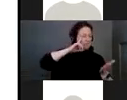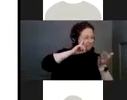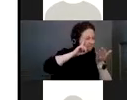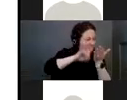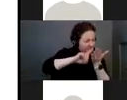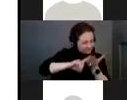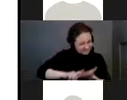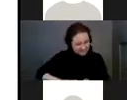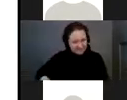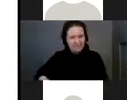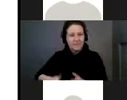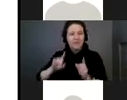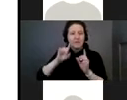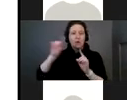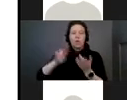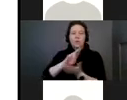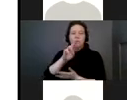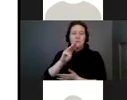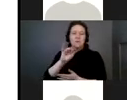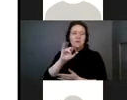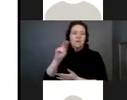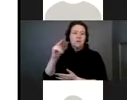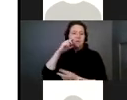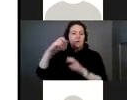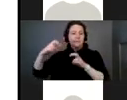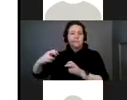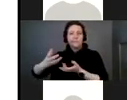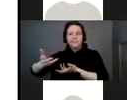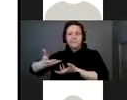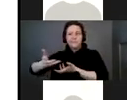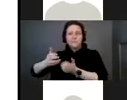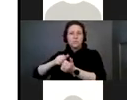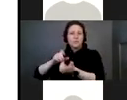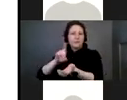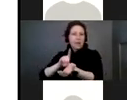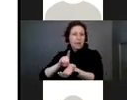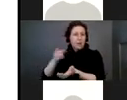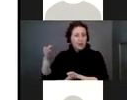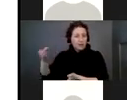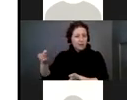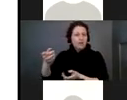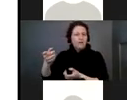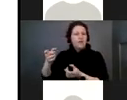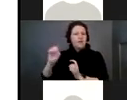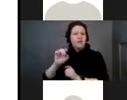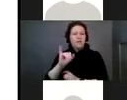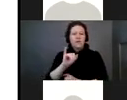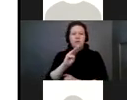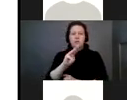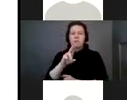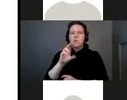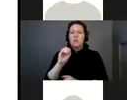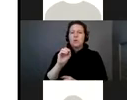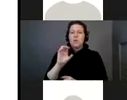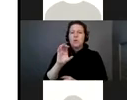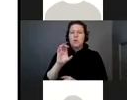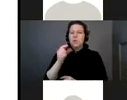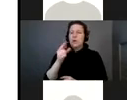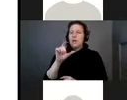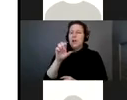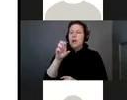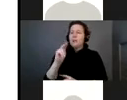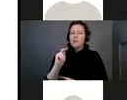we went to the University of Minnesota for a consultation. And we were given immunoglobulin treatments during pregnancy.